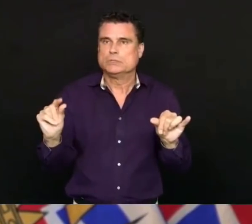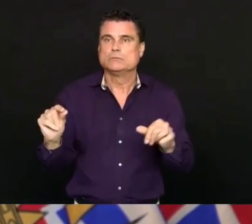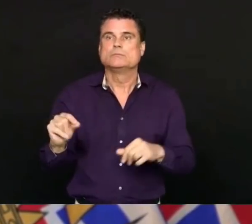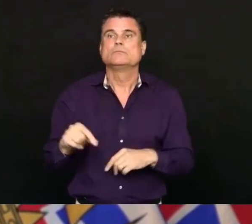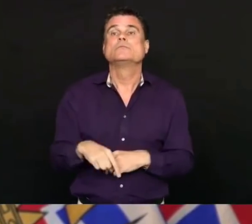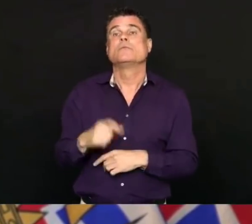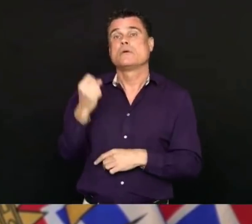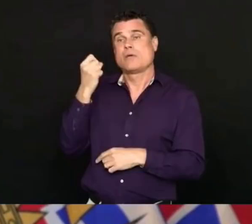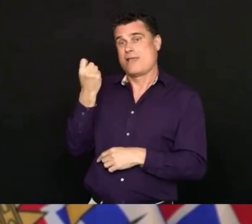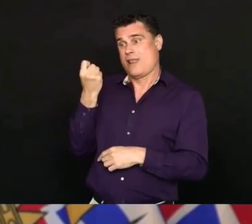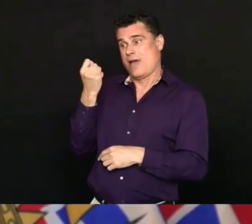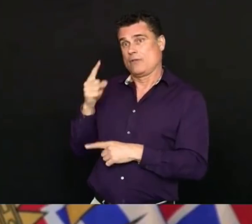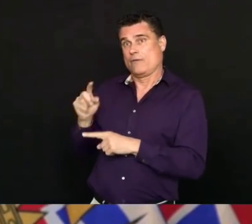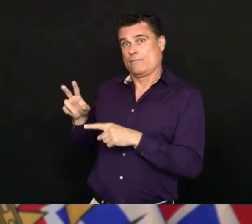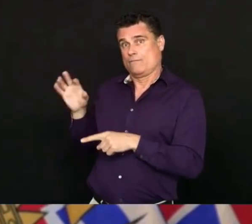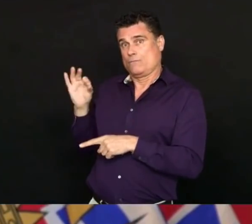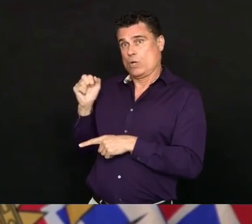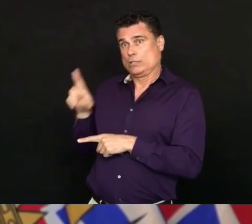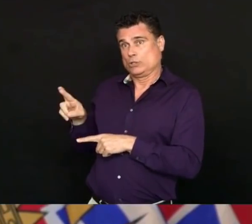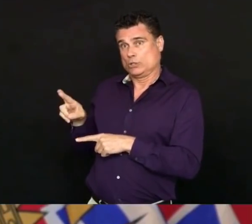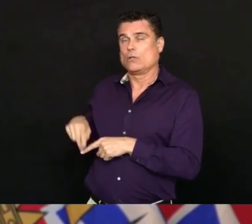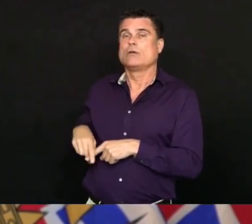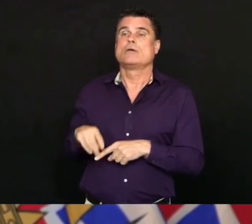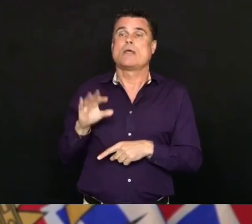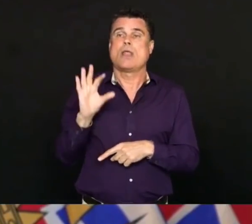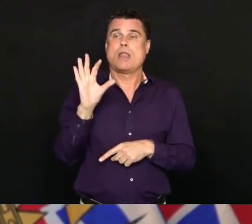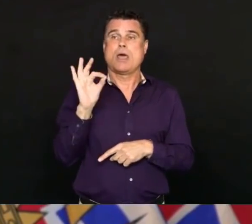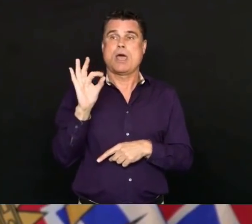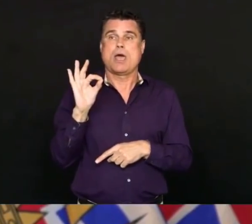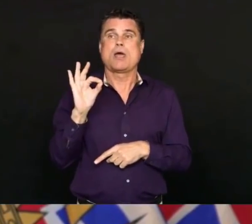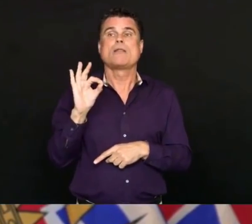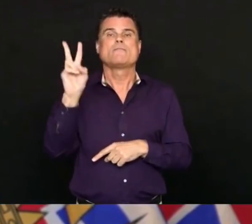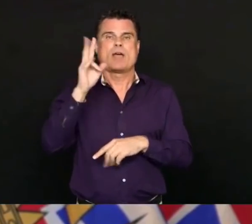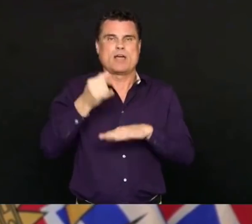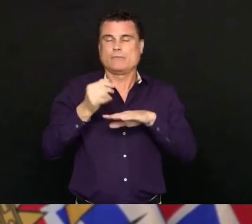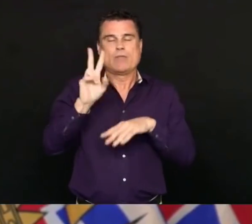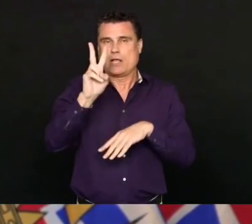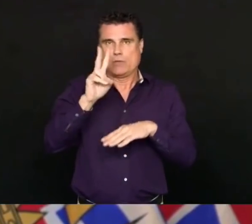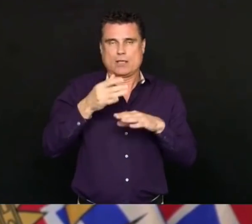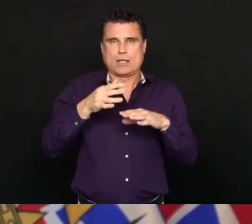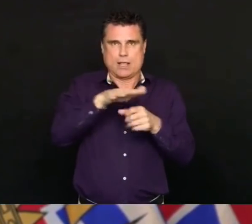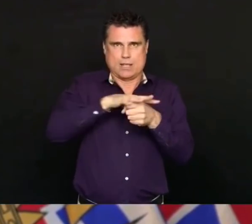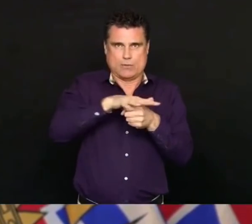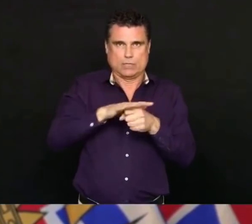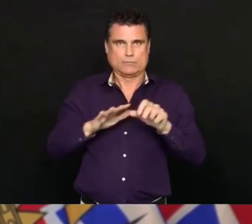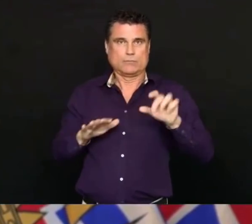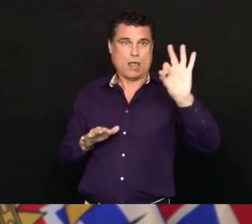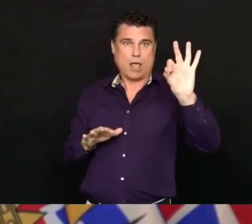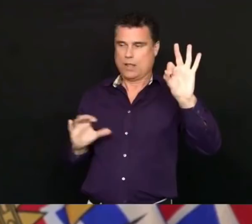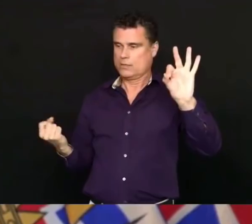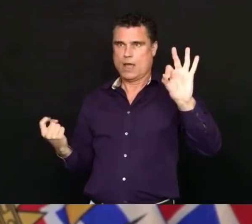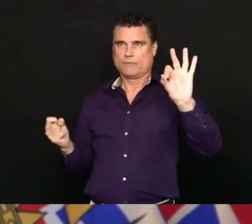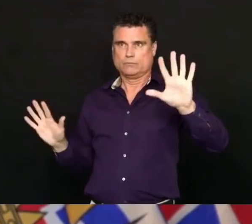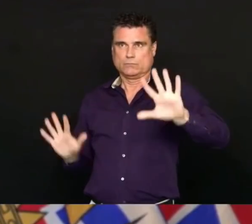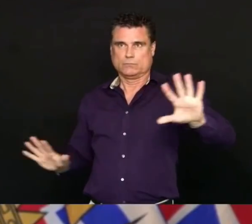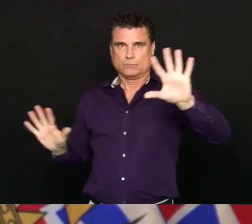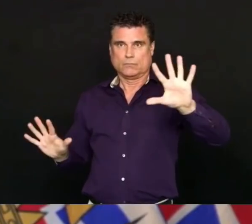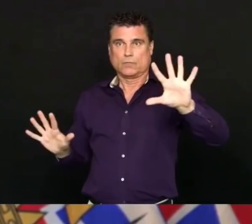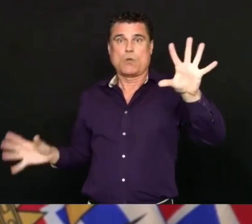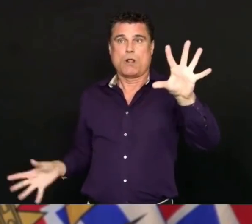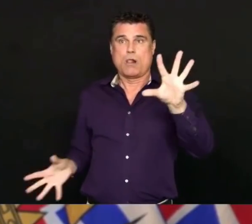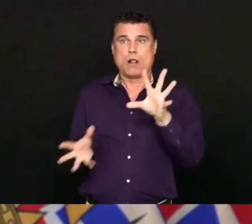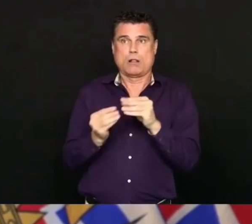have had a number of new cases in those long-term care facilities. Bringing our total to 254 people